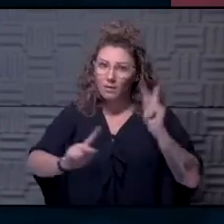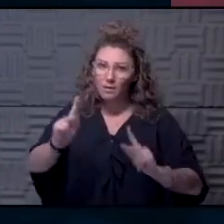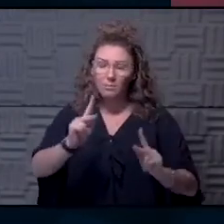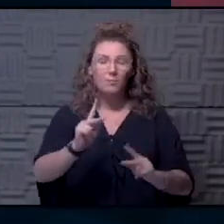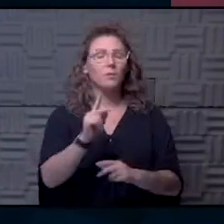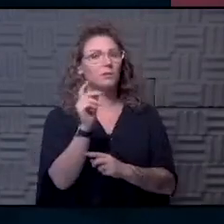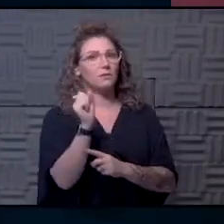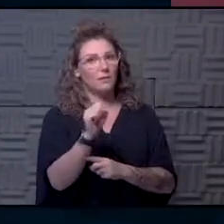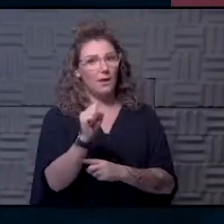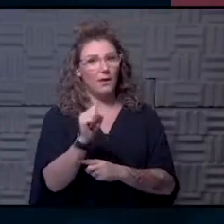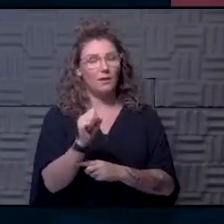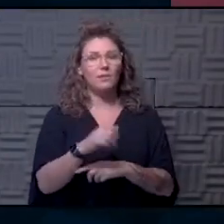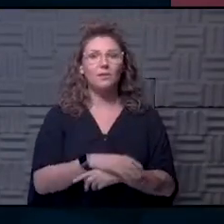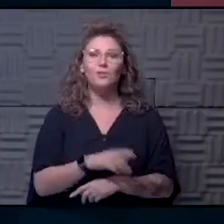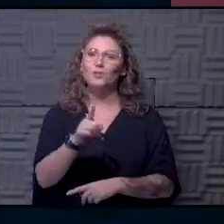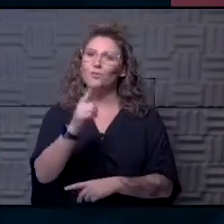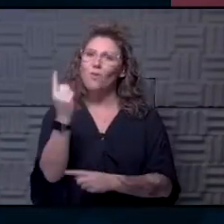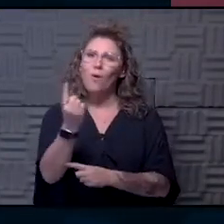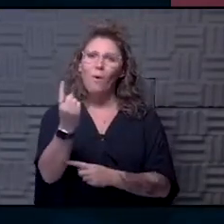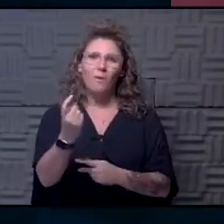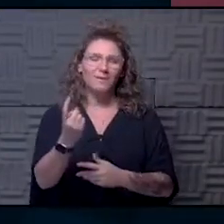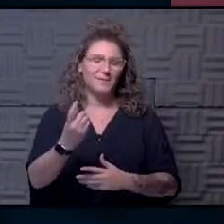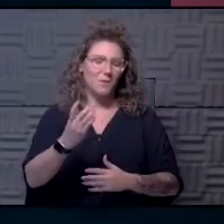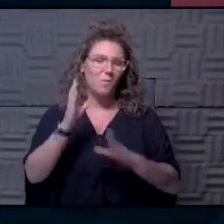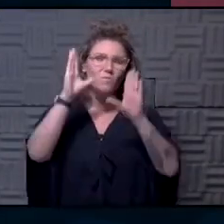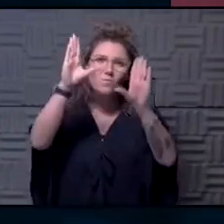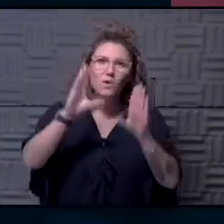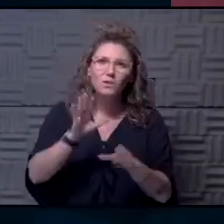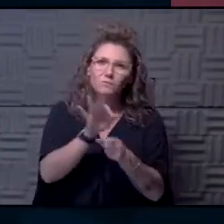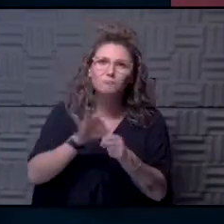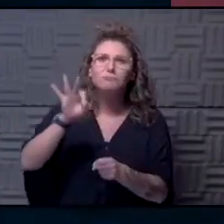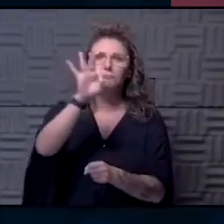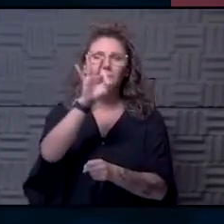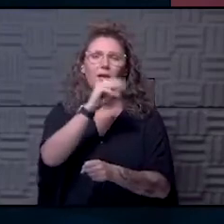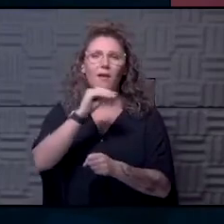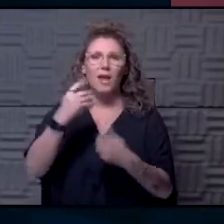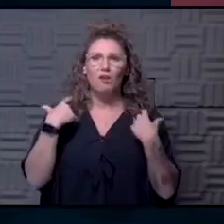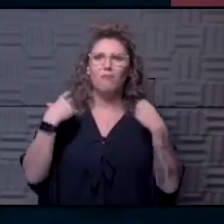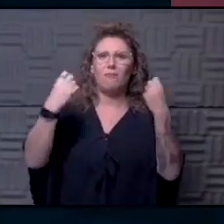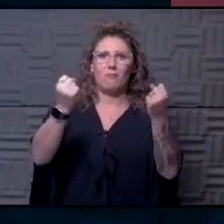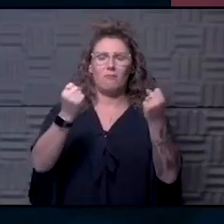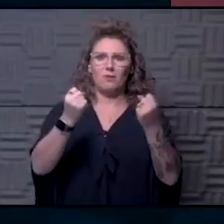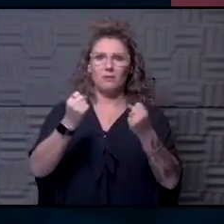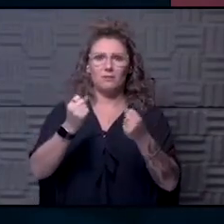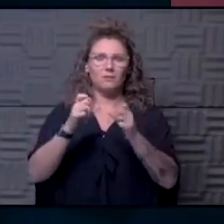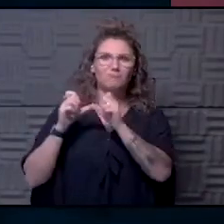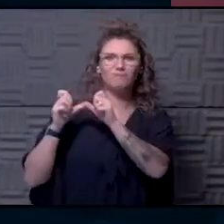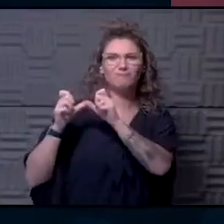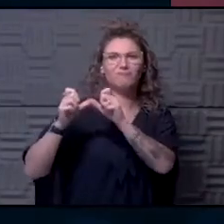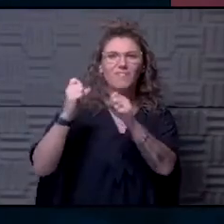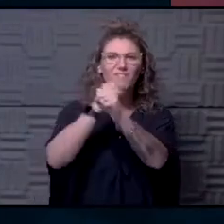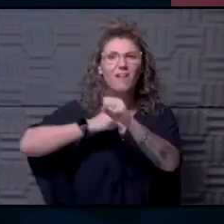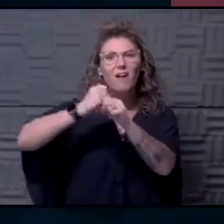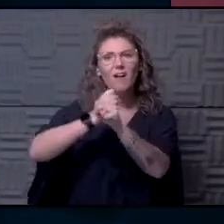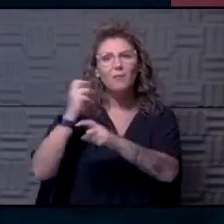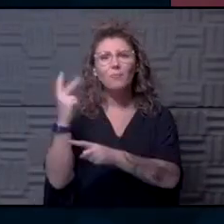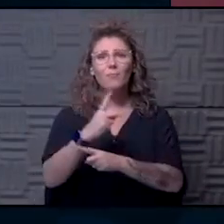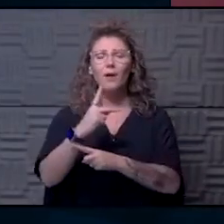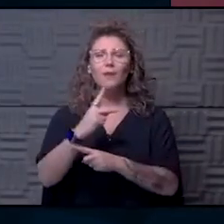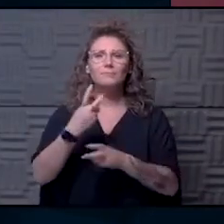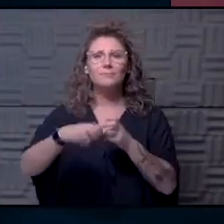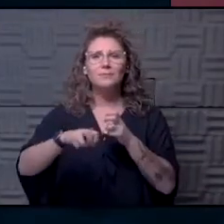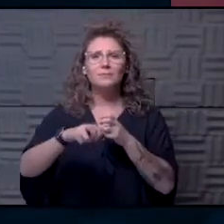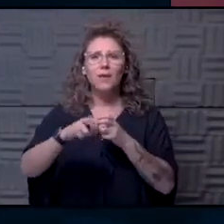Yeah. Well, you're, you've always had a great spirit about this and a lot of courage to take it and continue to battle back against this, this difficult